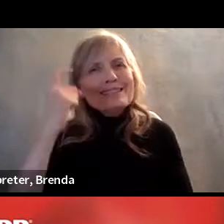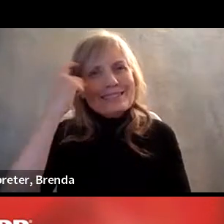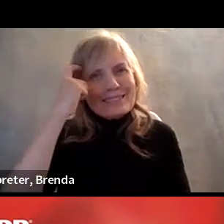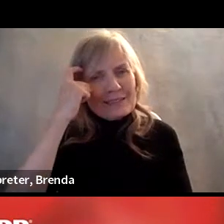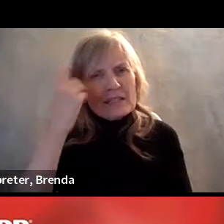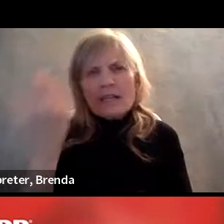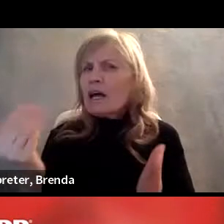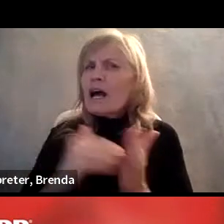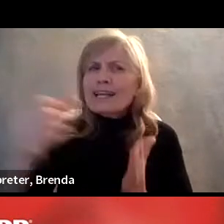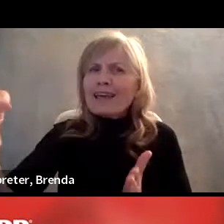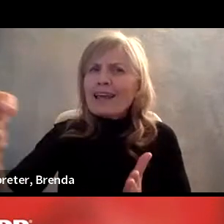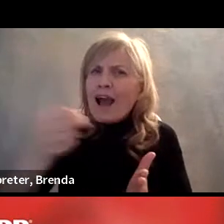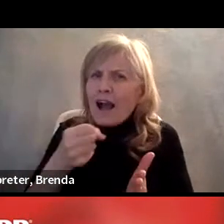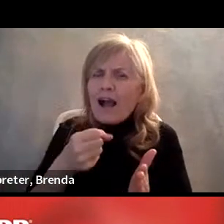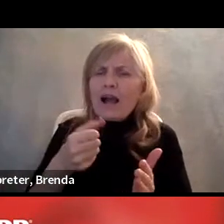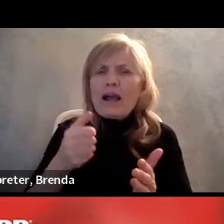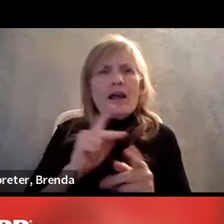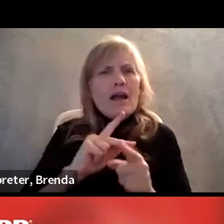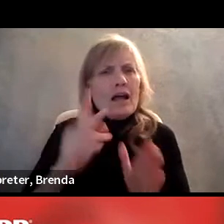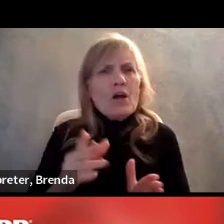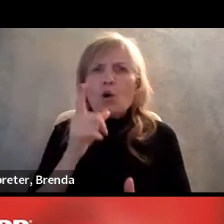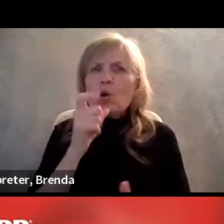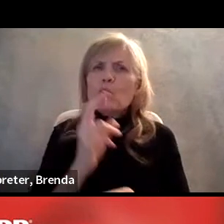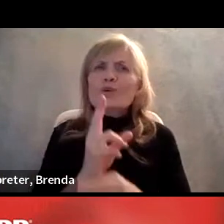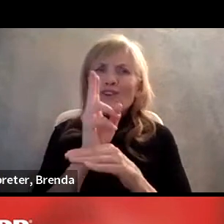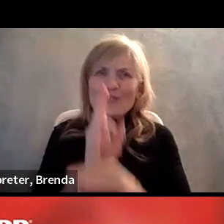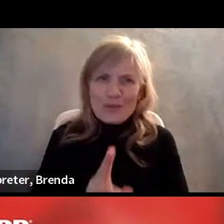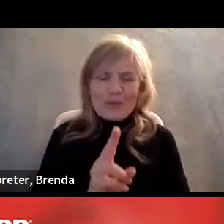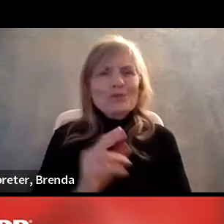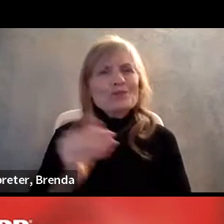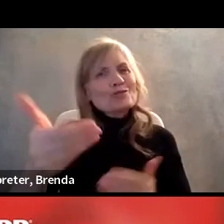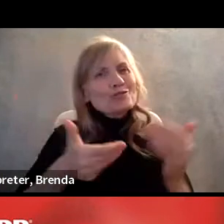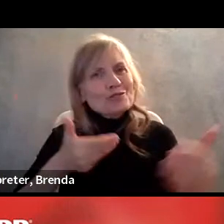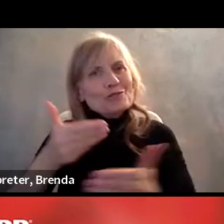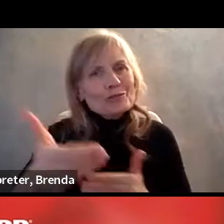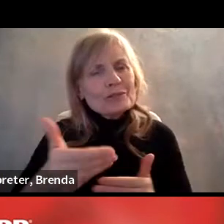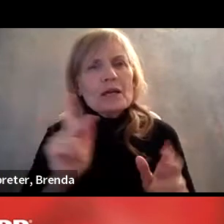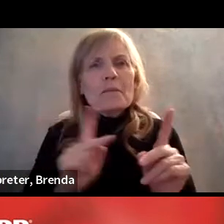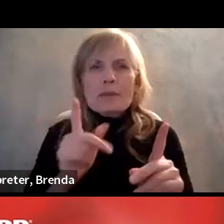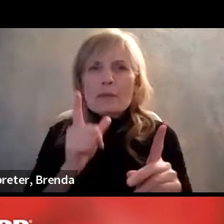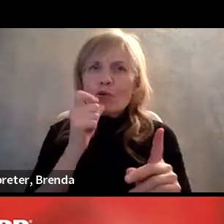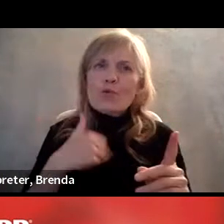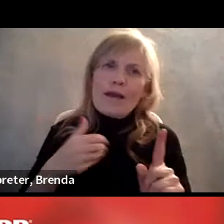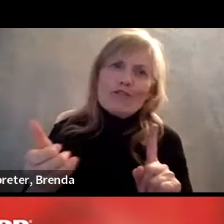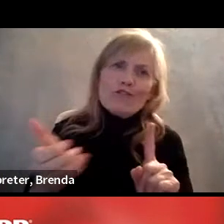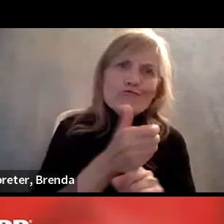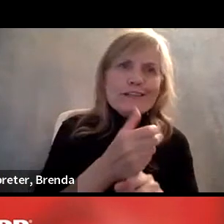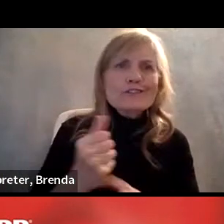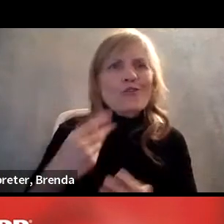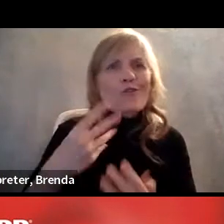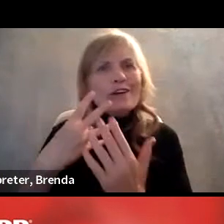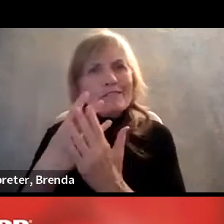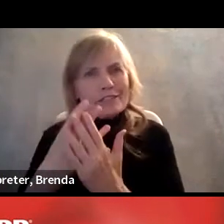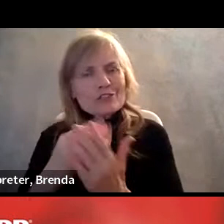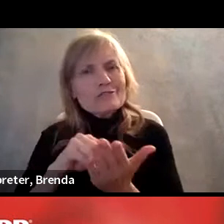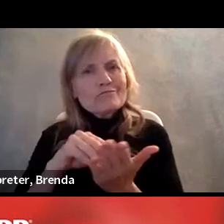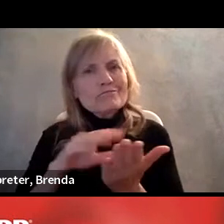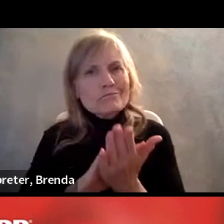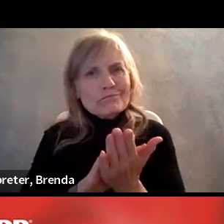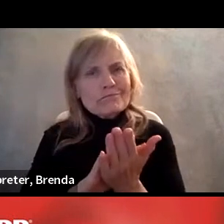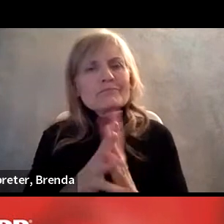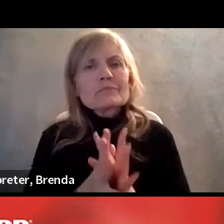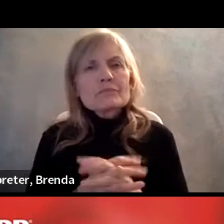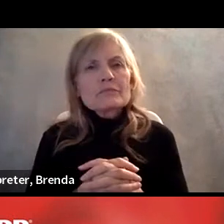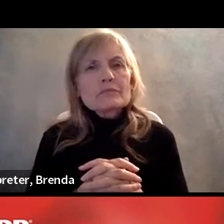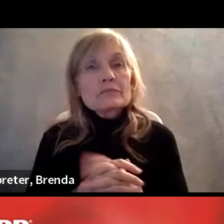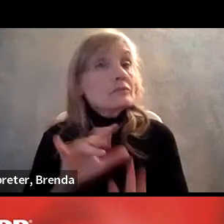individuals who are used to expanding opportunity for individuals with arrest or conviction records. And like everyone else, if you hire people